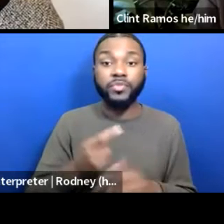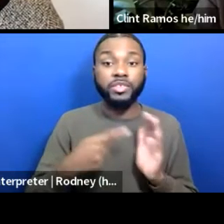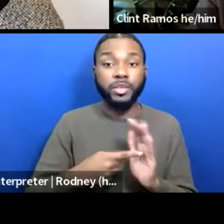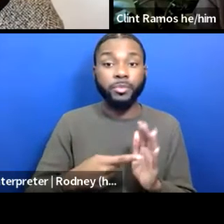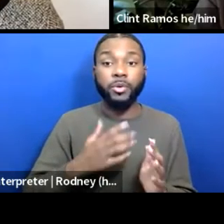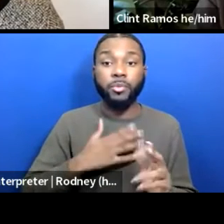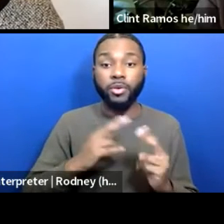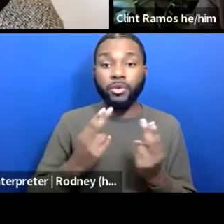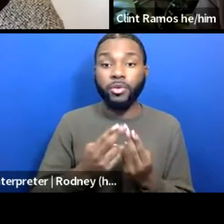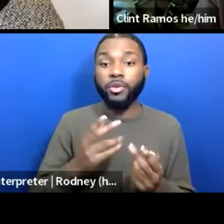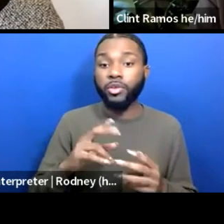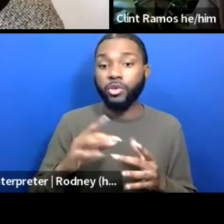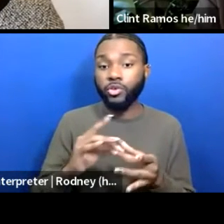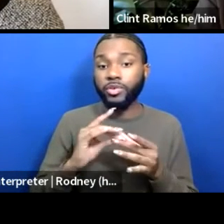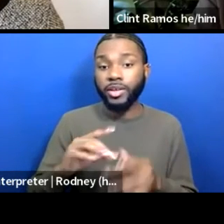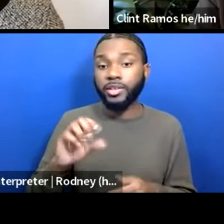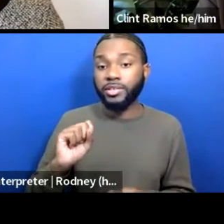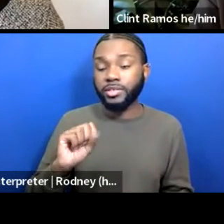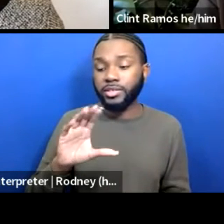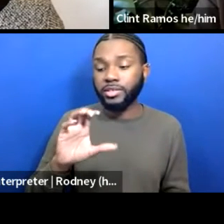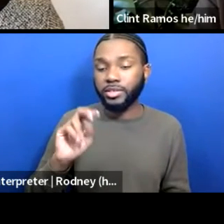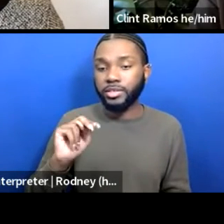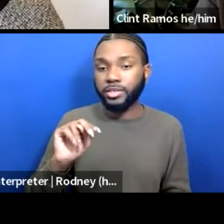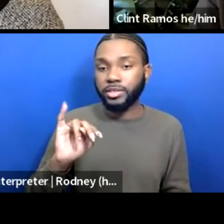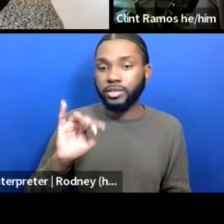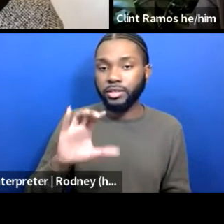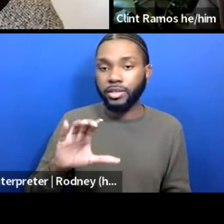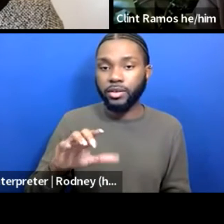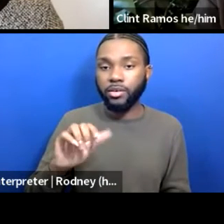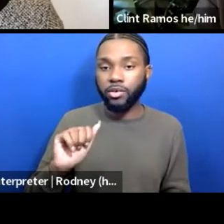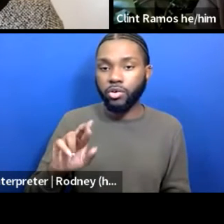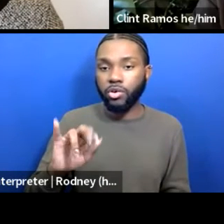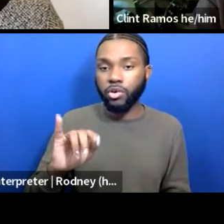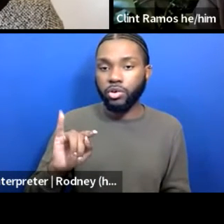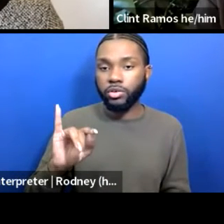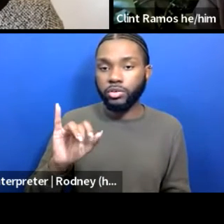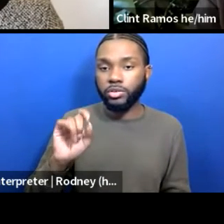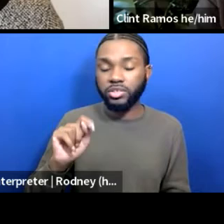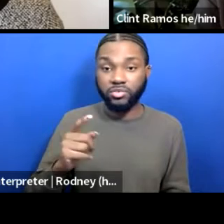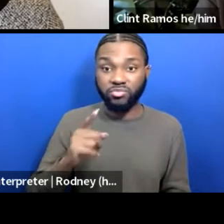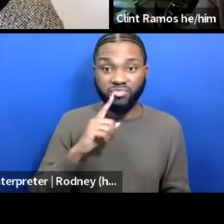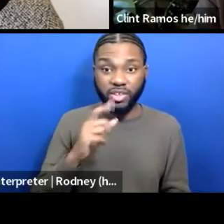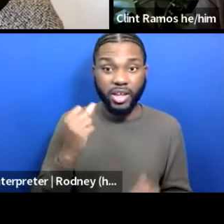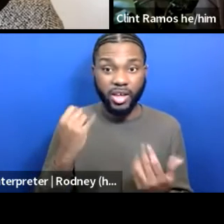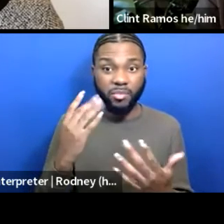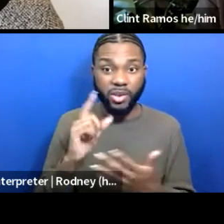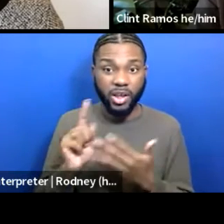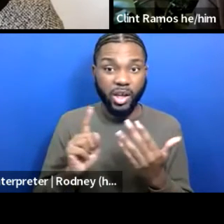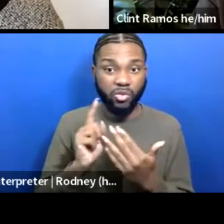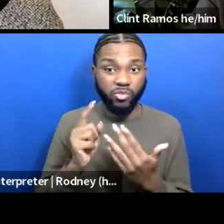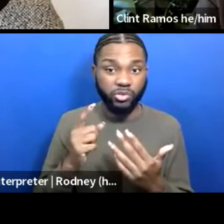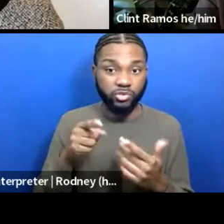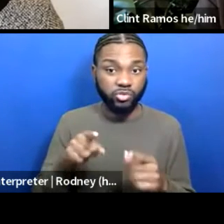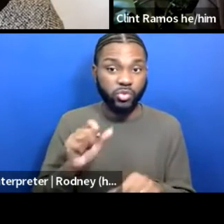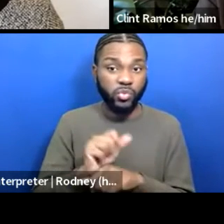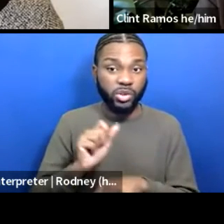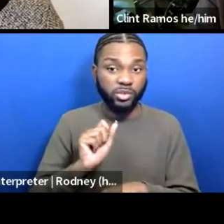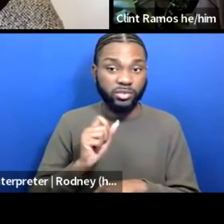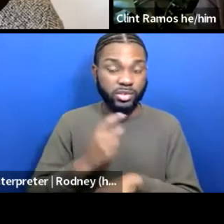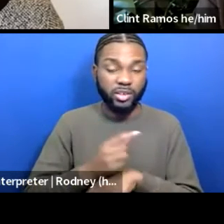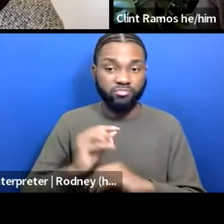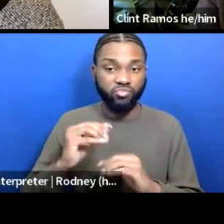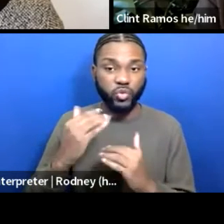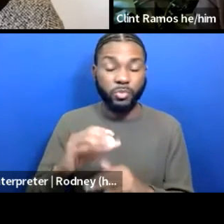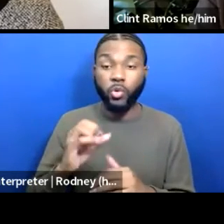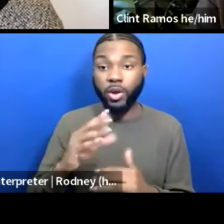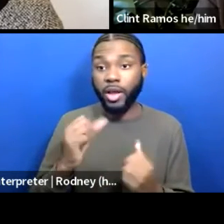United Scenic Artists, I have no limit on how many hours I can work in a given workday or how many days in a row I